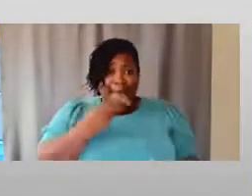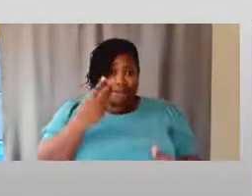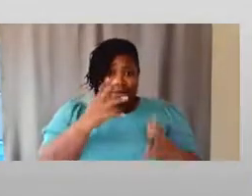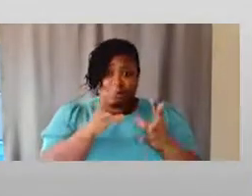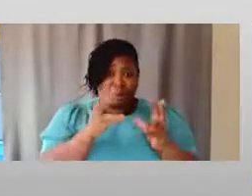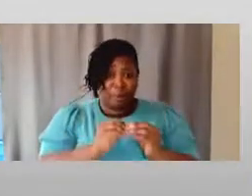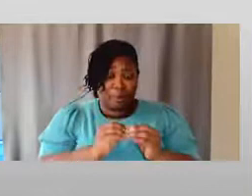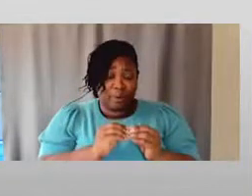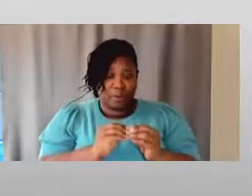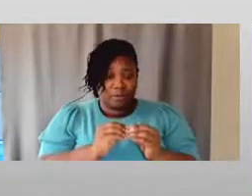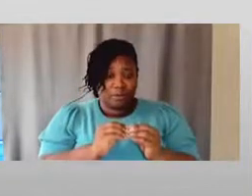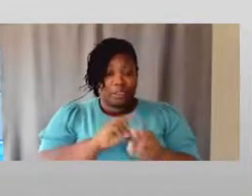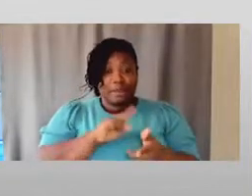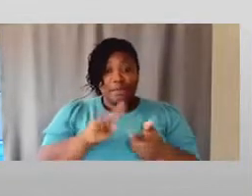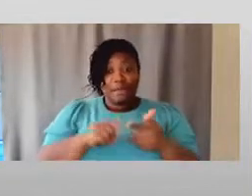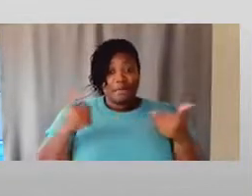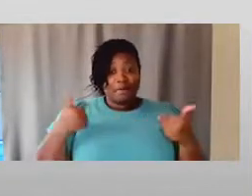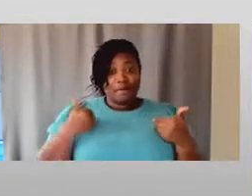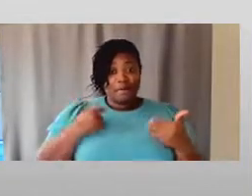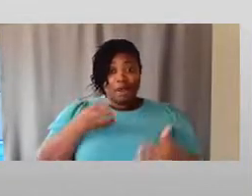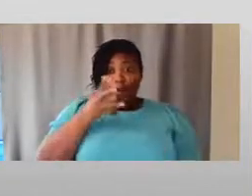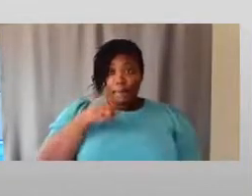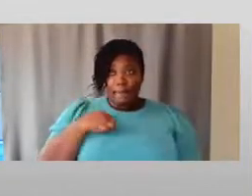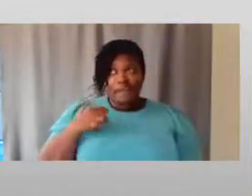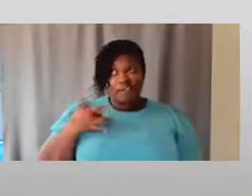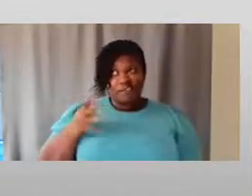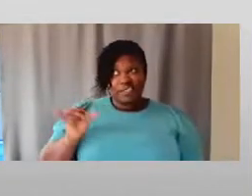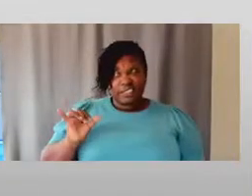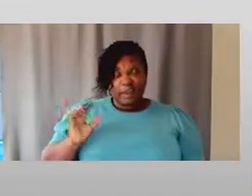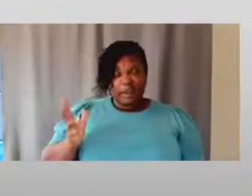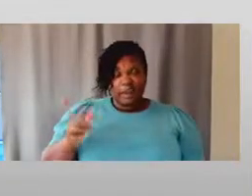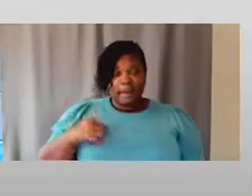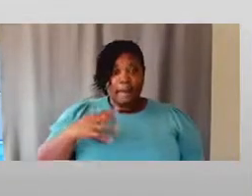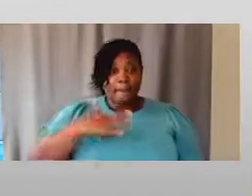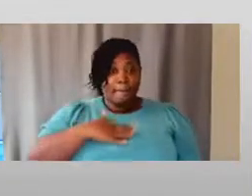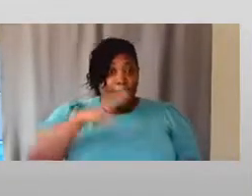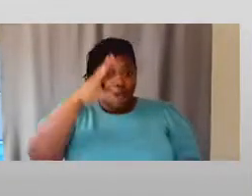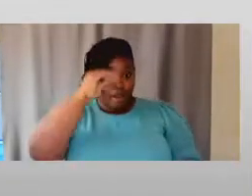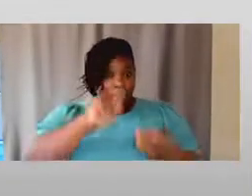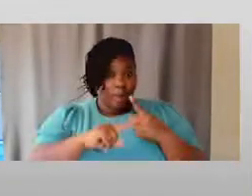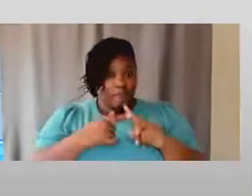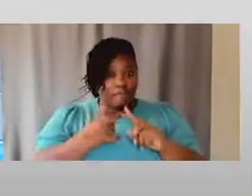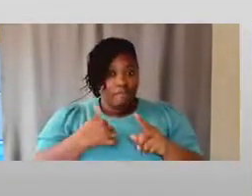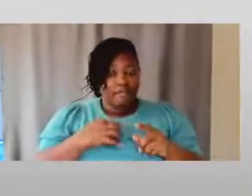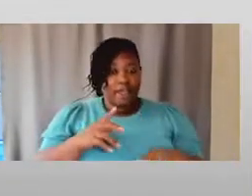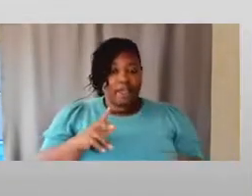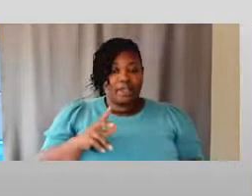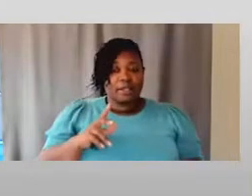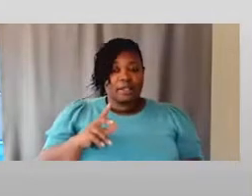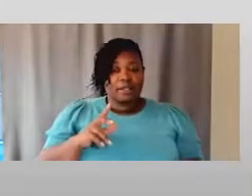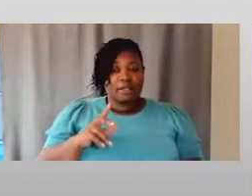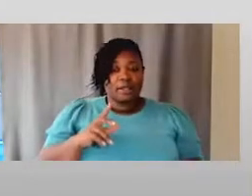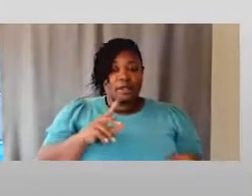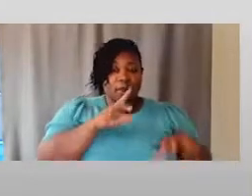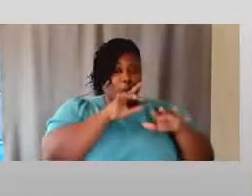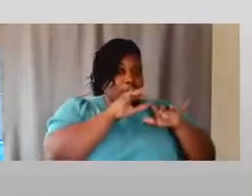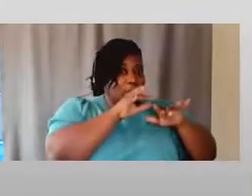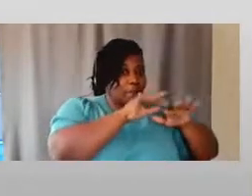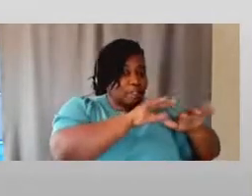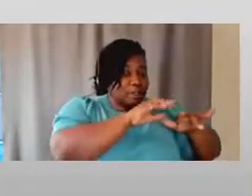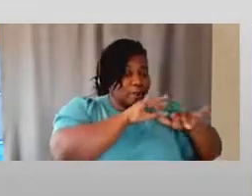then a young woman, and I can certainly feel this, said, my boyfriend whispered into my hearing aids and started ringing.